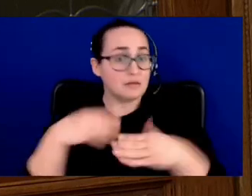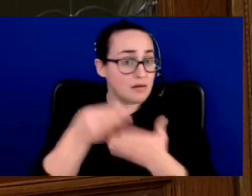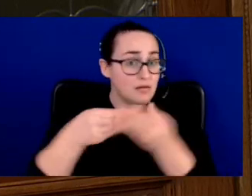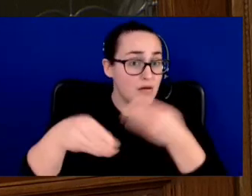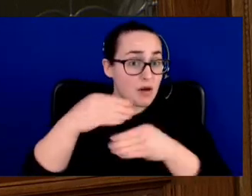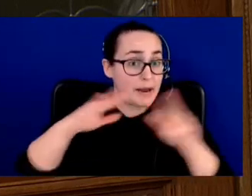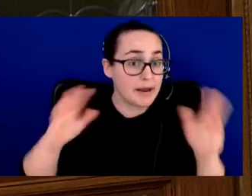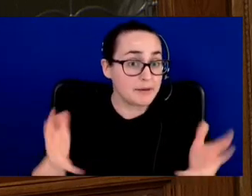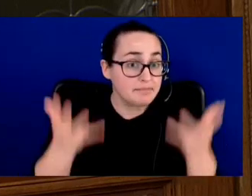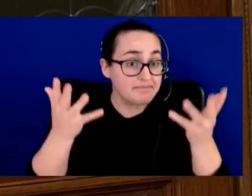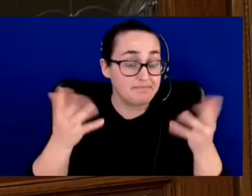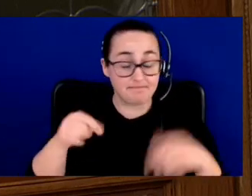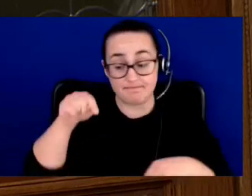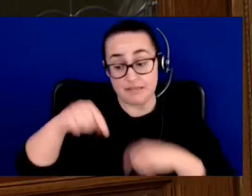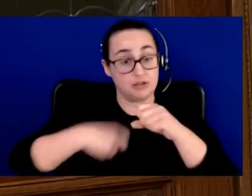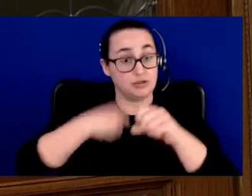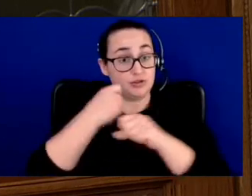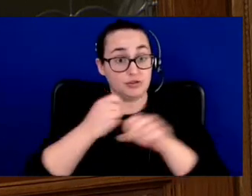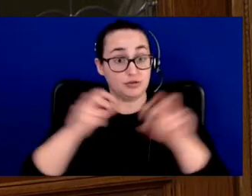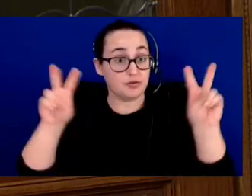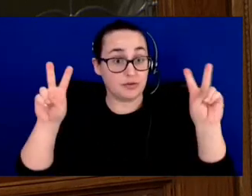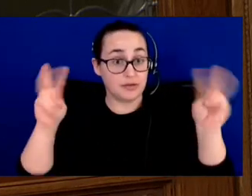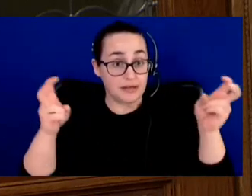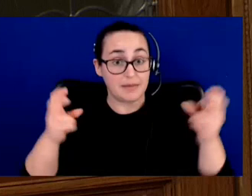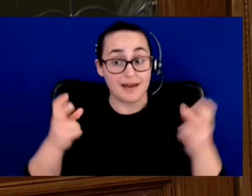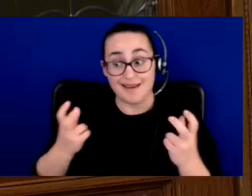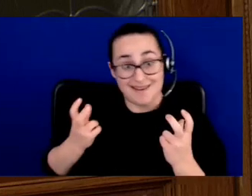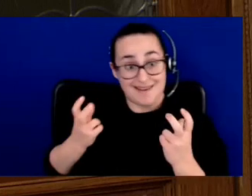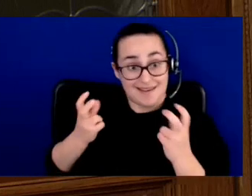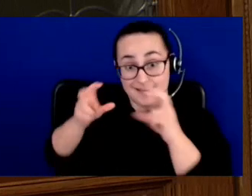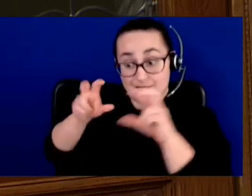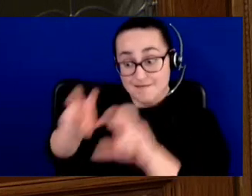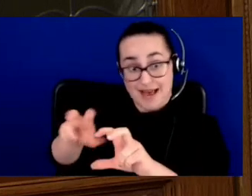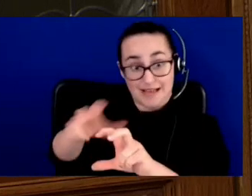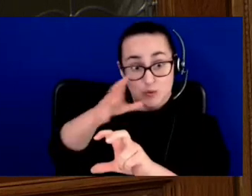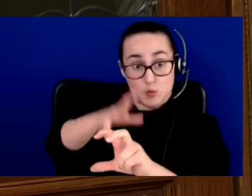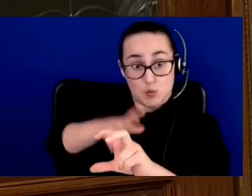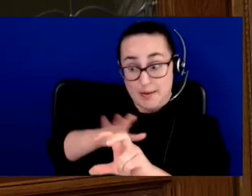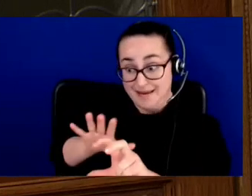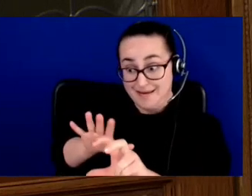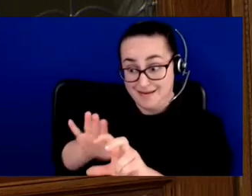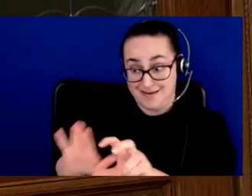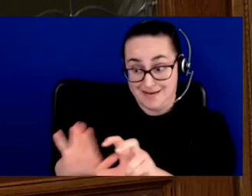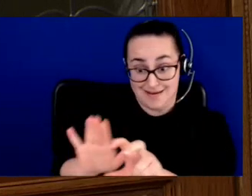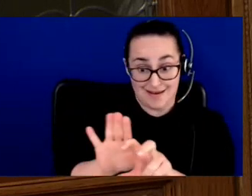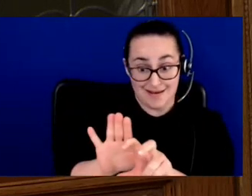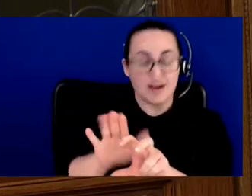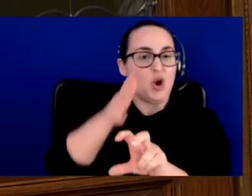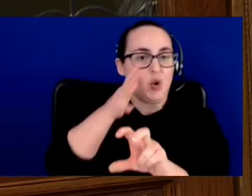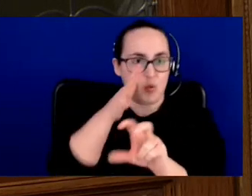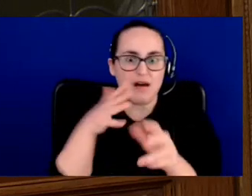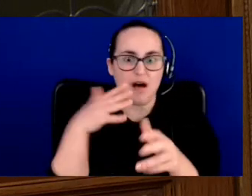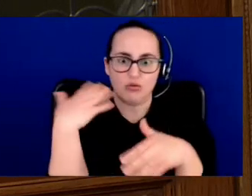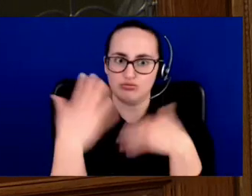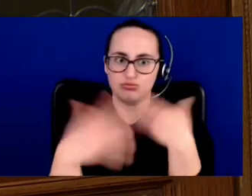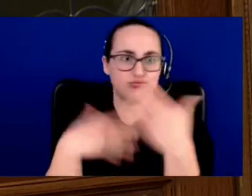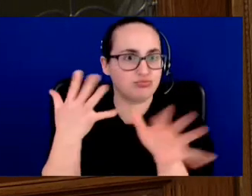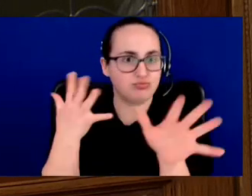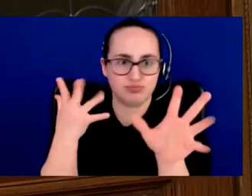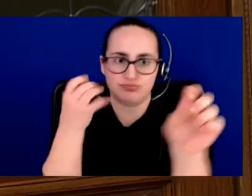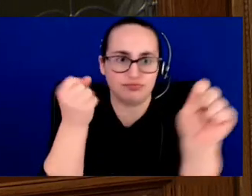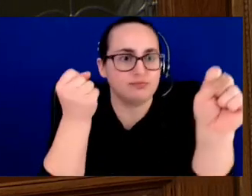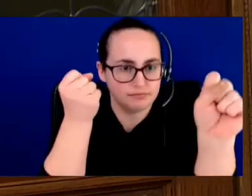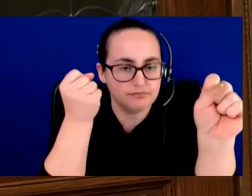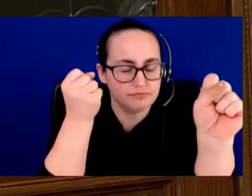And that is exactly what our government is doing. By empowering B.C. women by opening doors and bringing down barriers for women in trades,